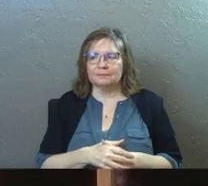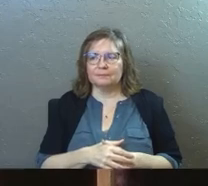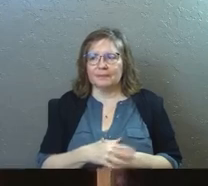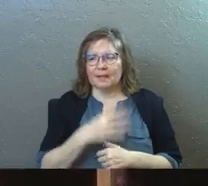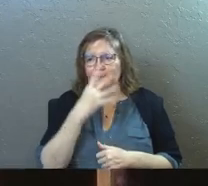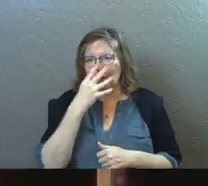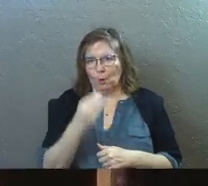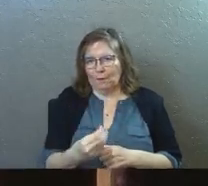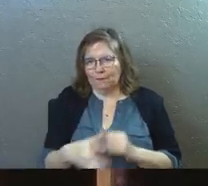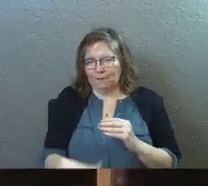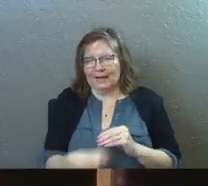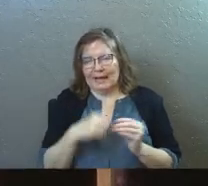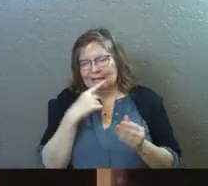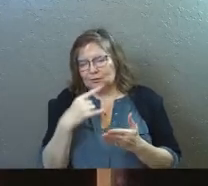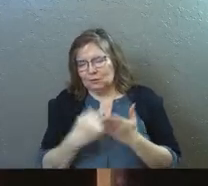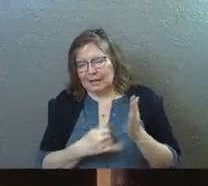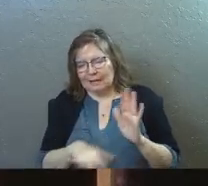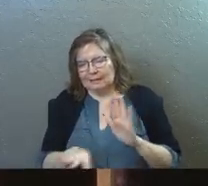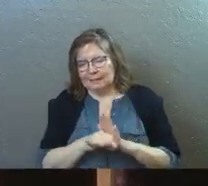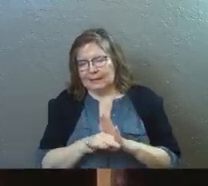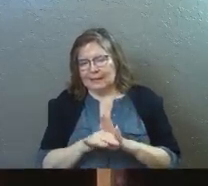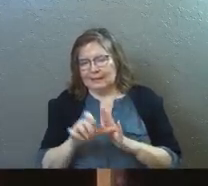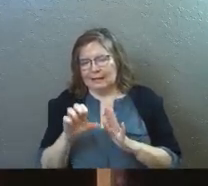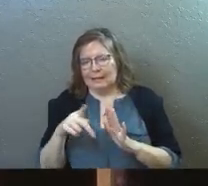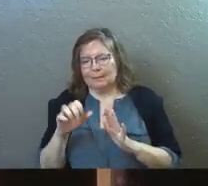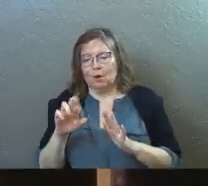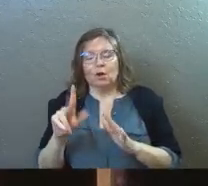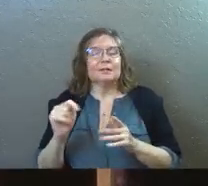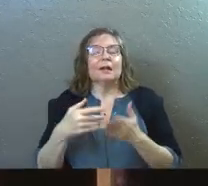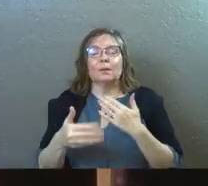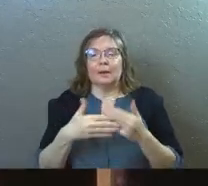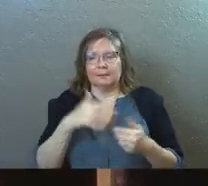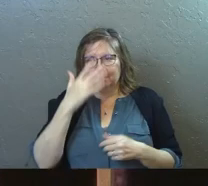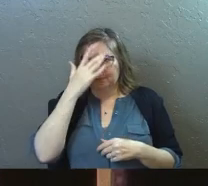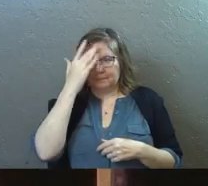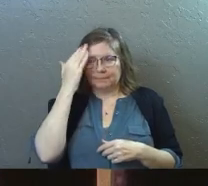my wolf. I drew a wolf. I didn't. I just picked that. clip art. Anyway,